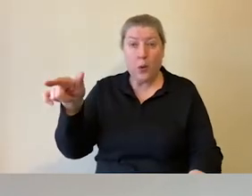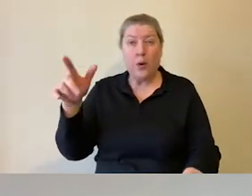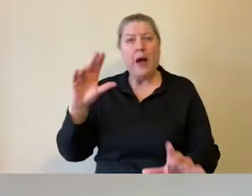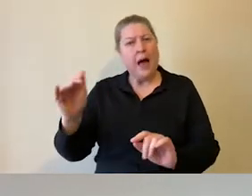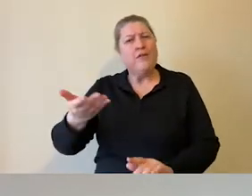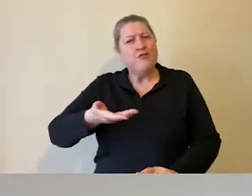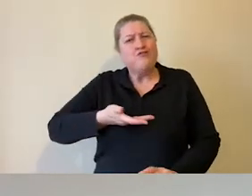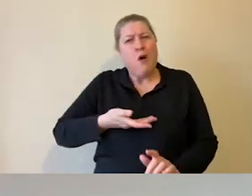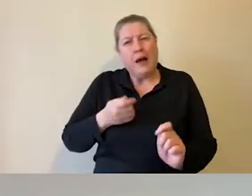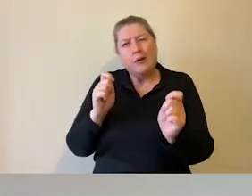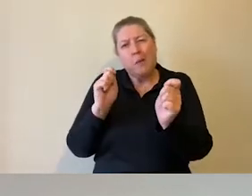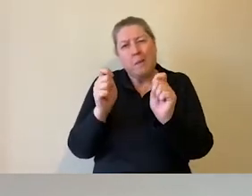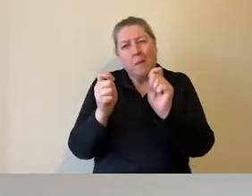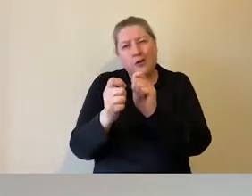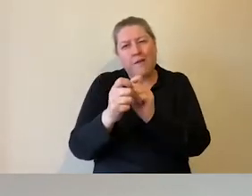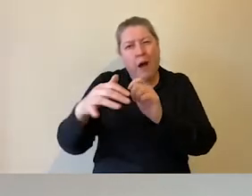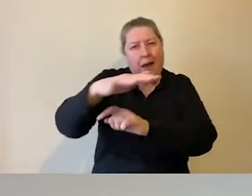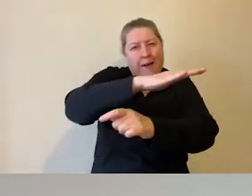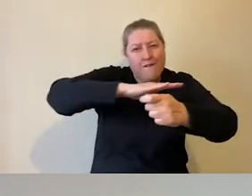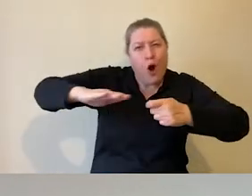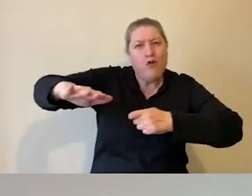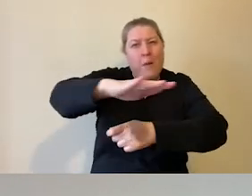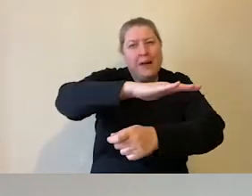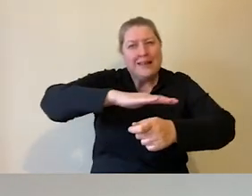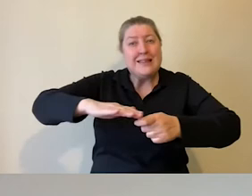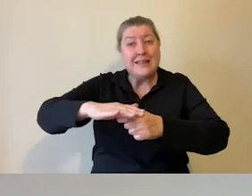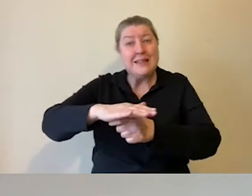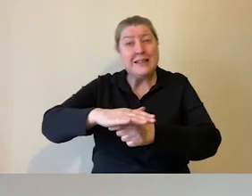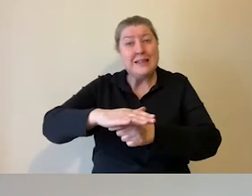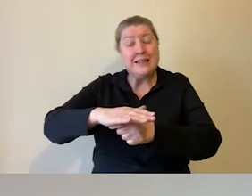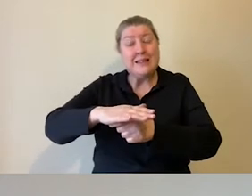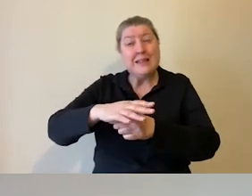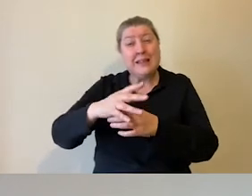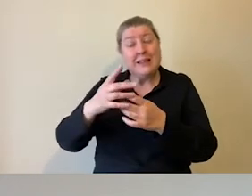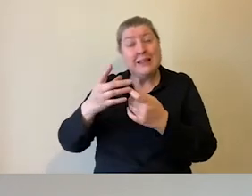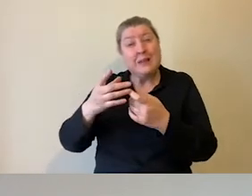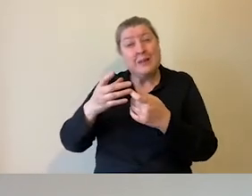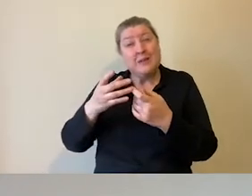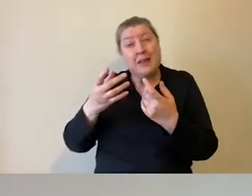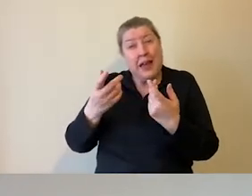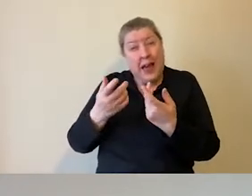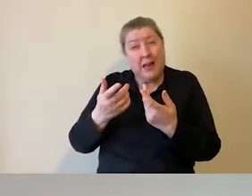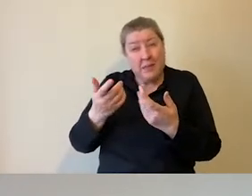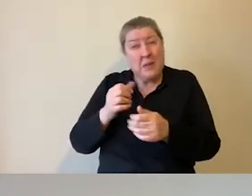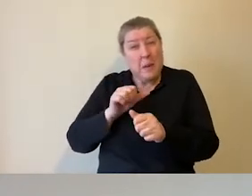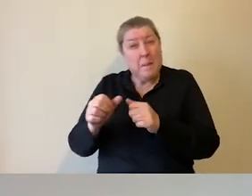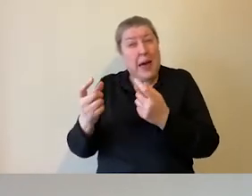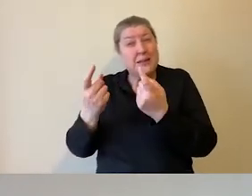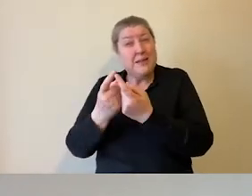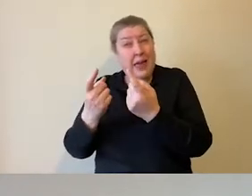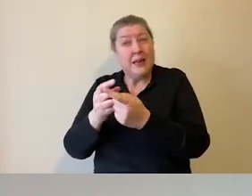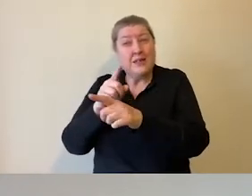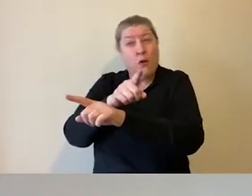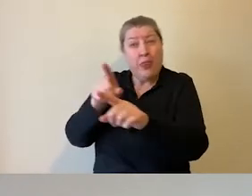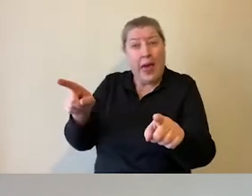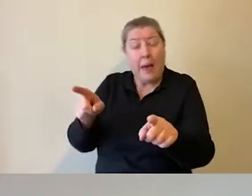to modify the environment in ways that work alongside the expectations of the